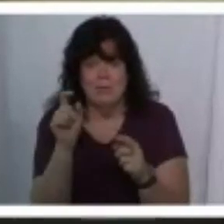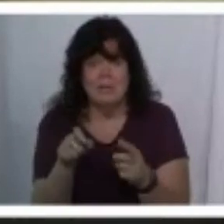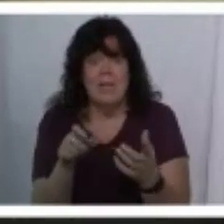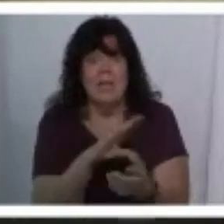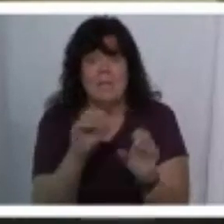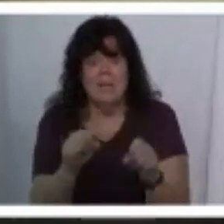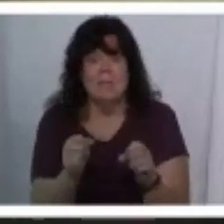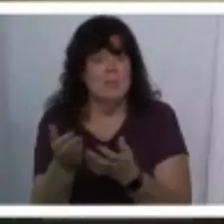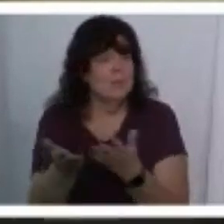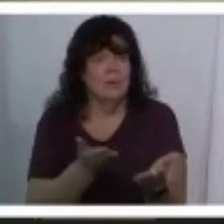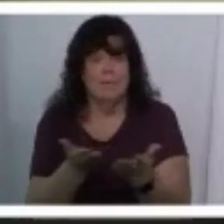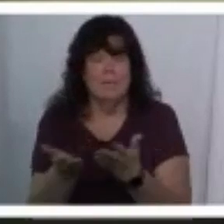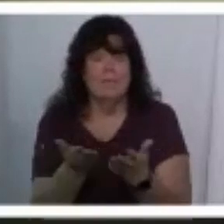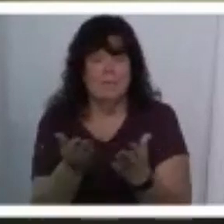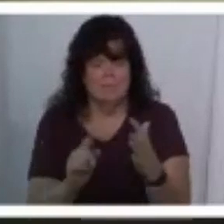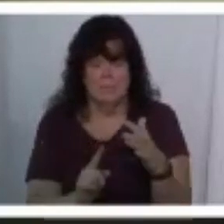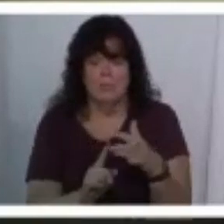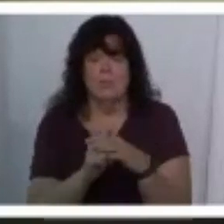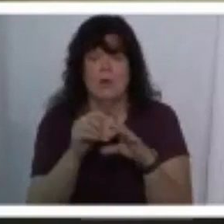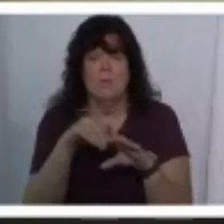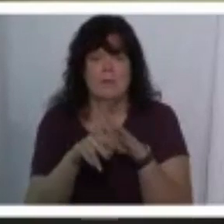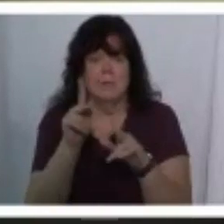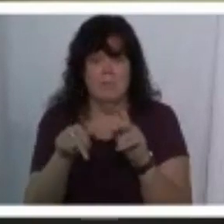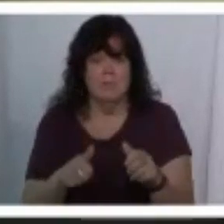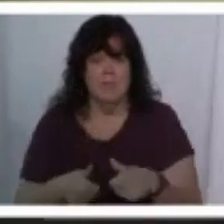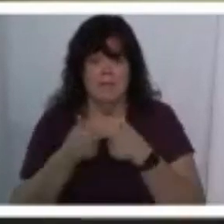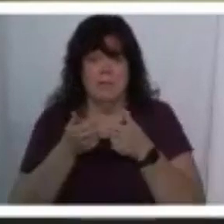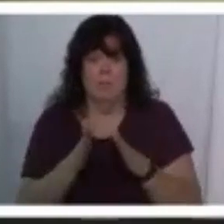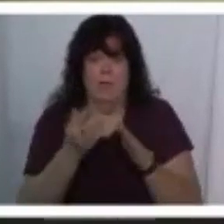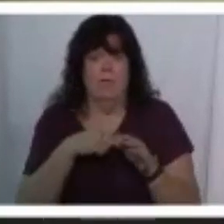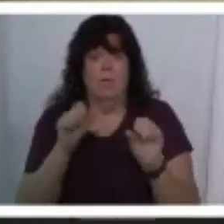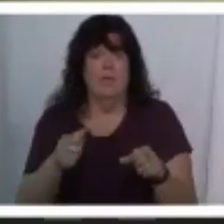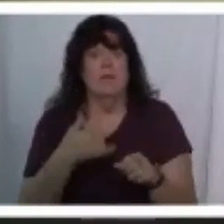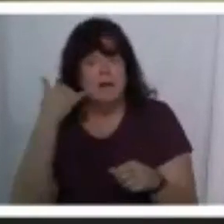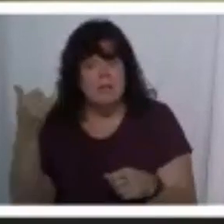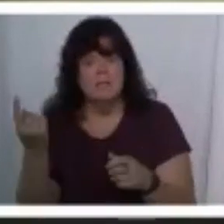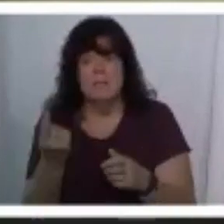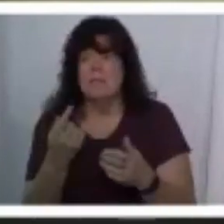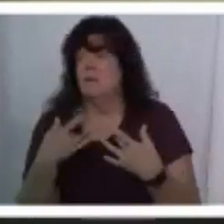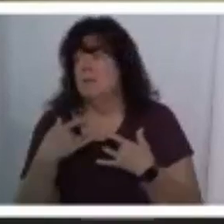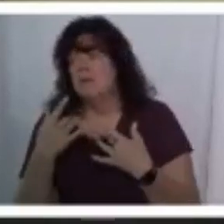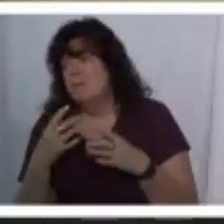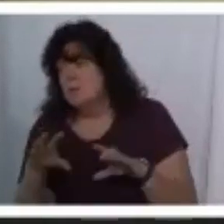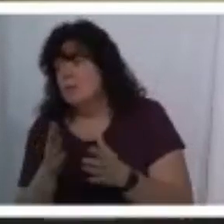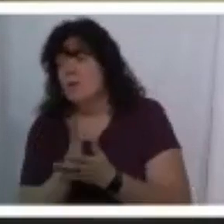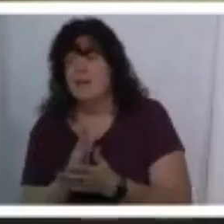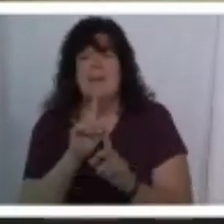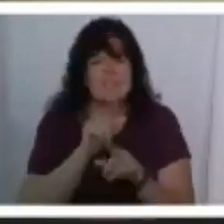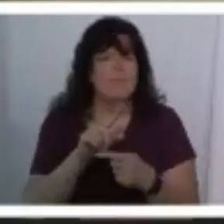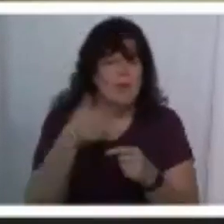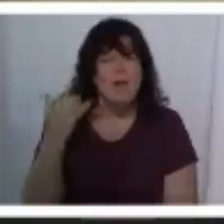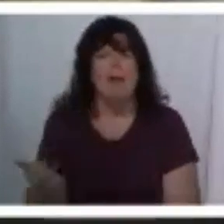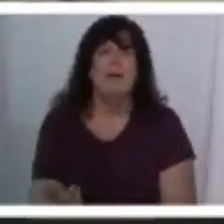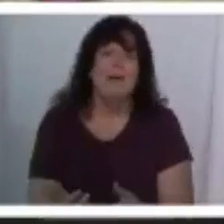just being able to serve you know show up in people's lives however we can pick up the phone and call someone when you need them answer the phone when they call you